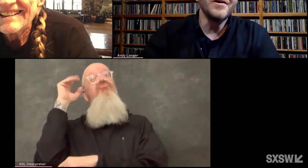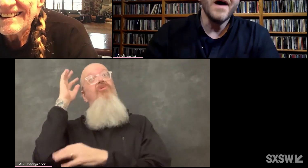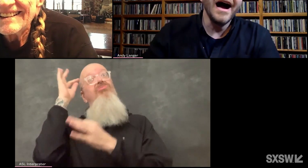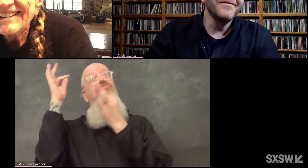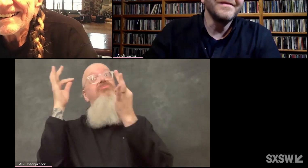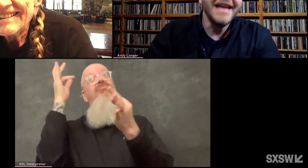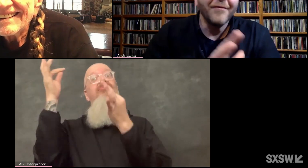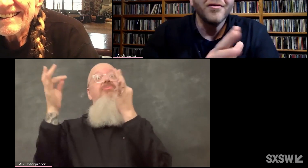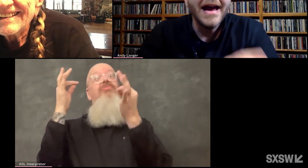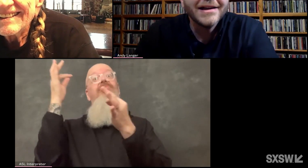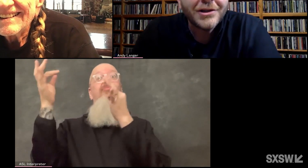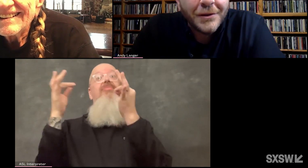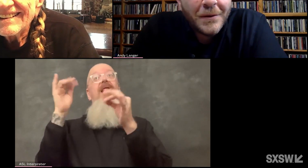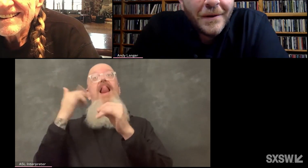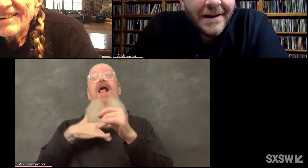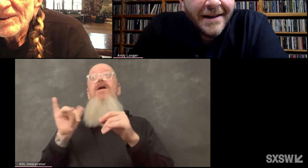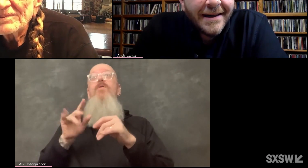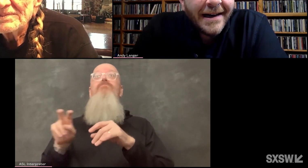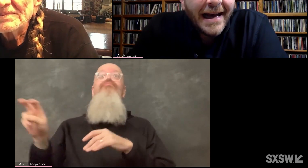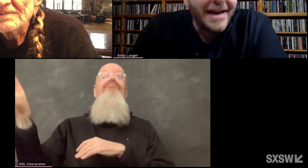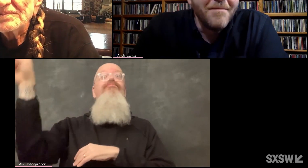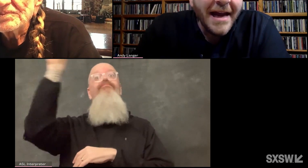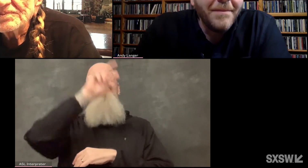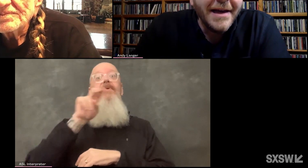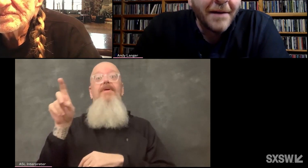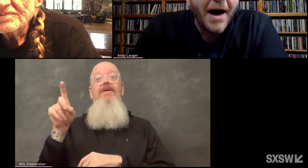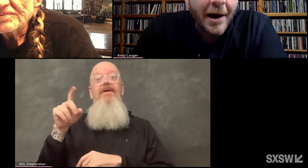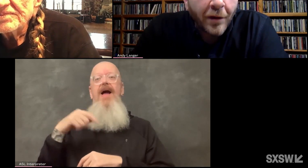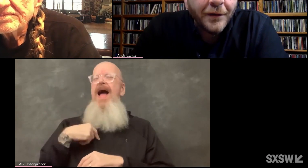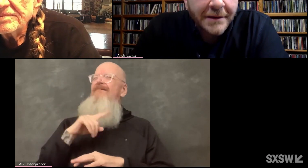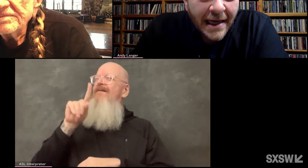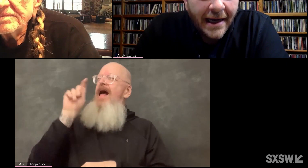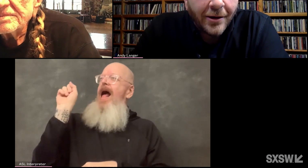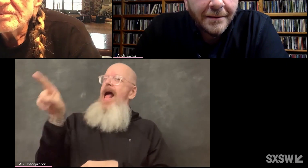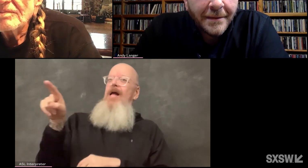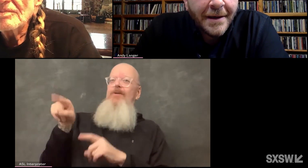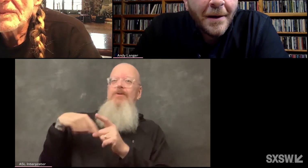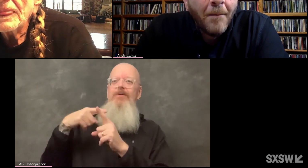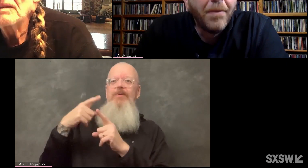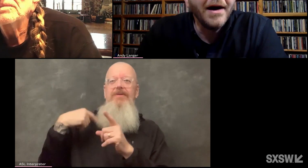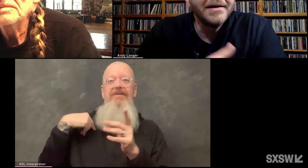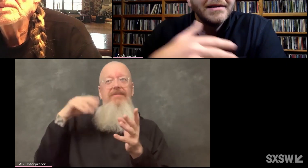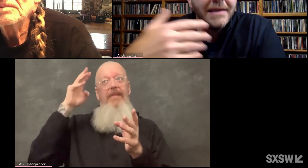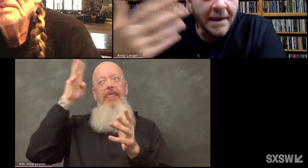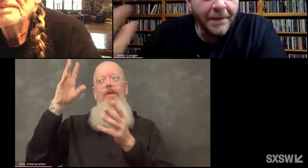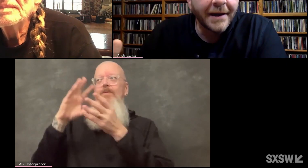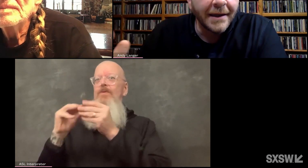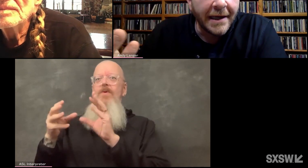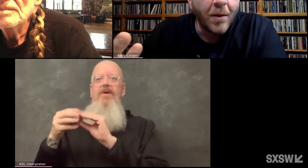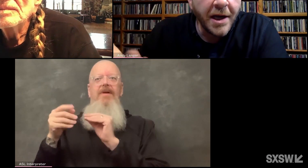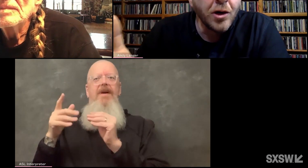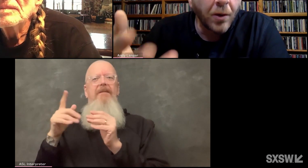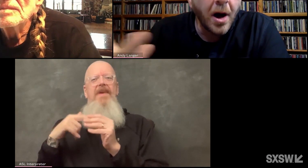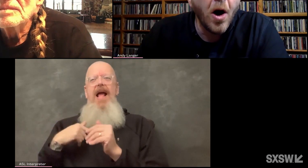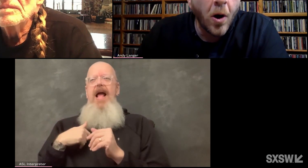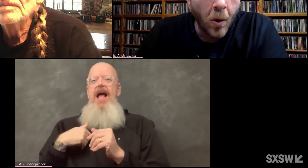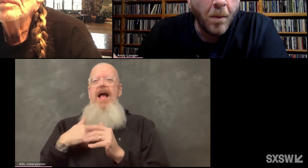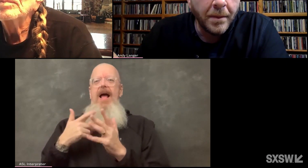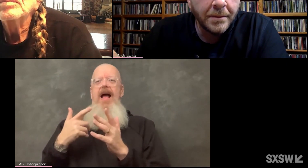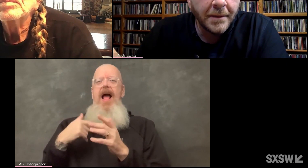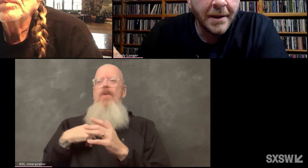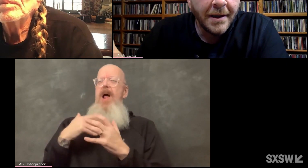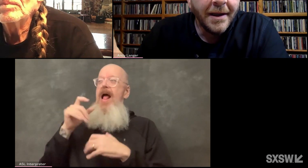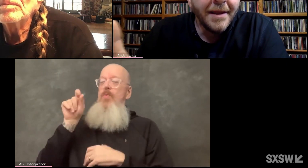You know, I've never asked you, and it may be an apocryphal tale, but typically when you're